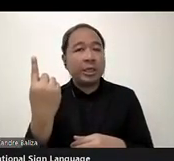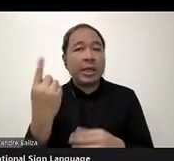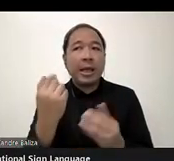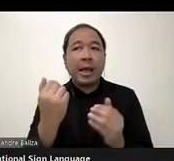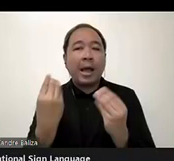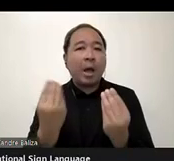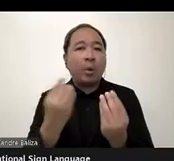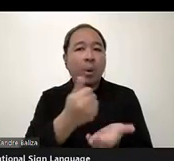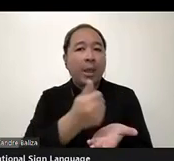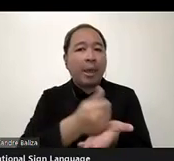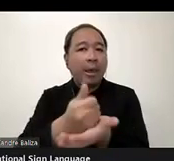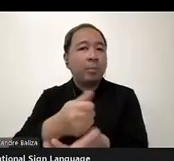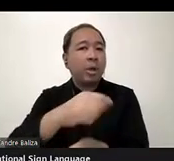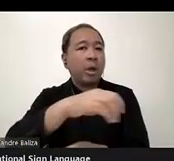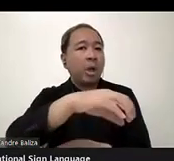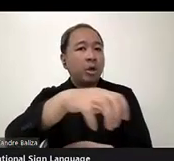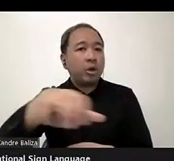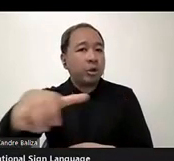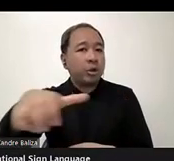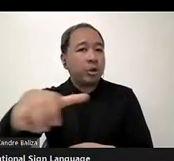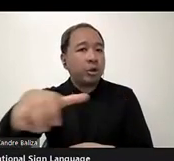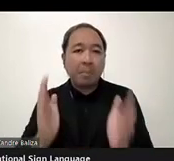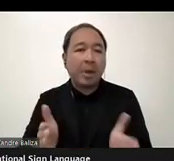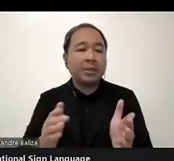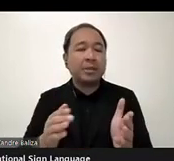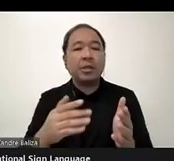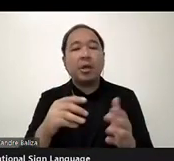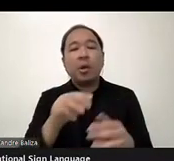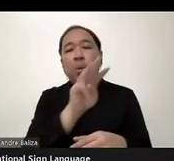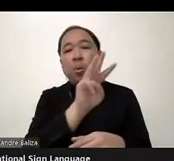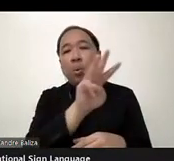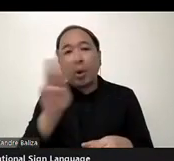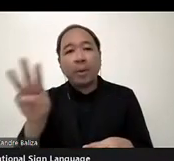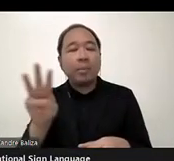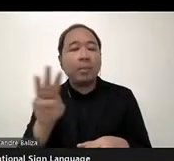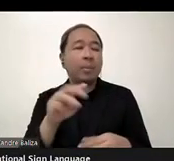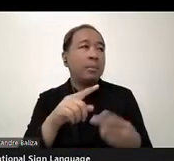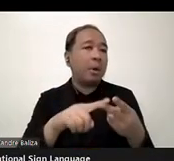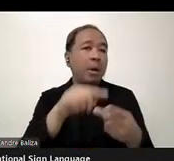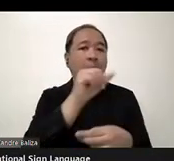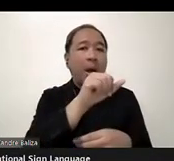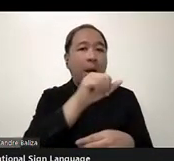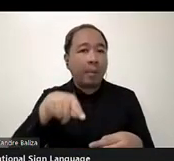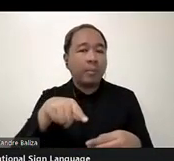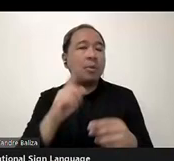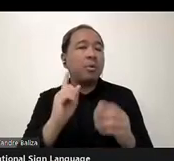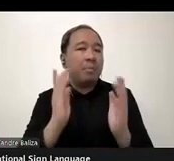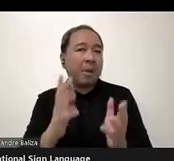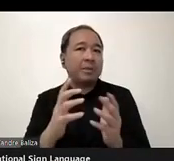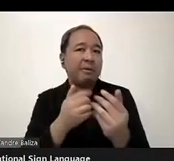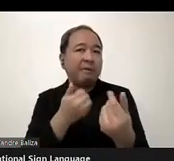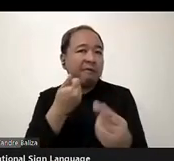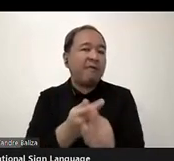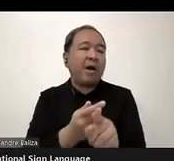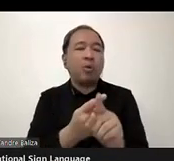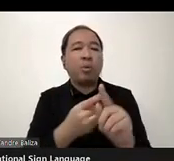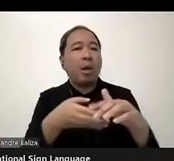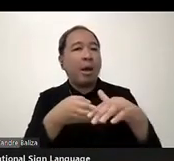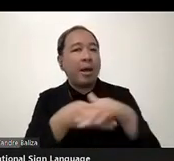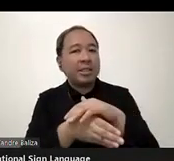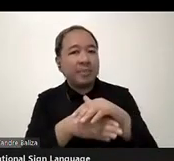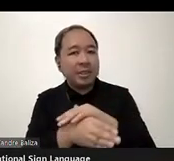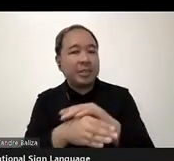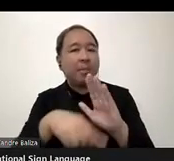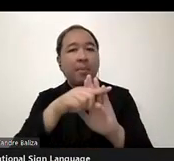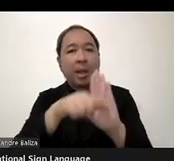in making mandatory web and apps accessibility policies with quality. And same time